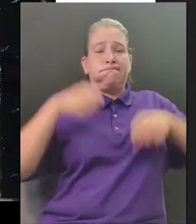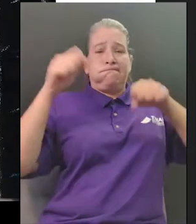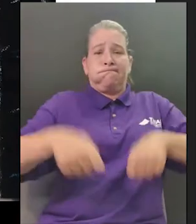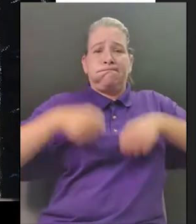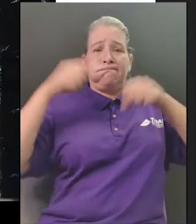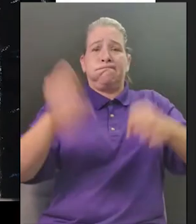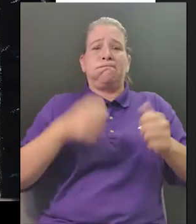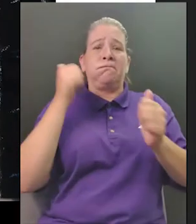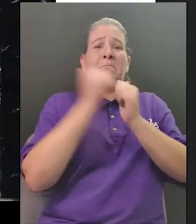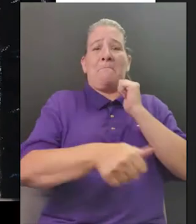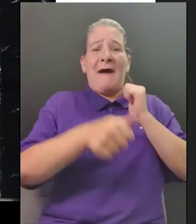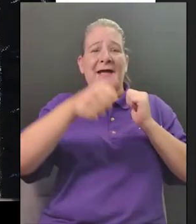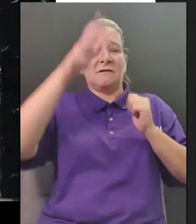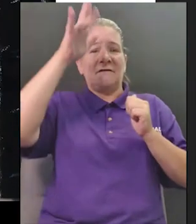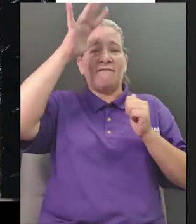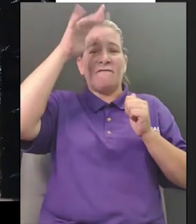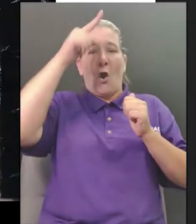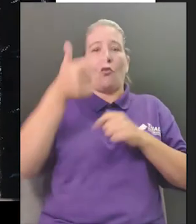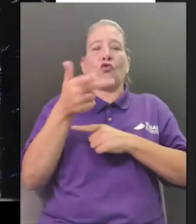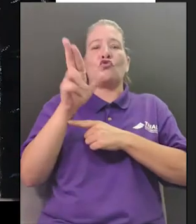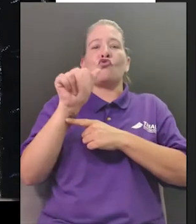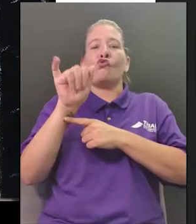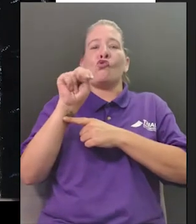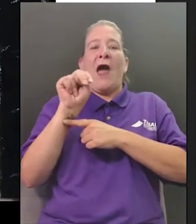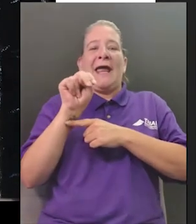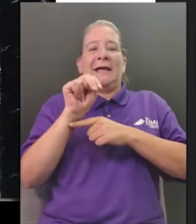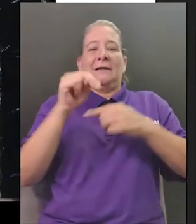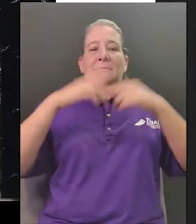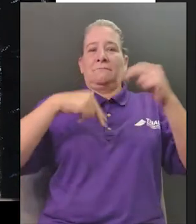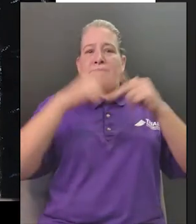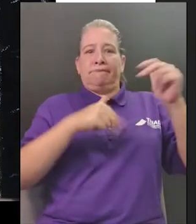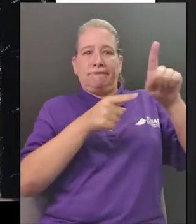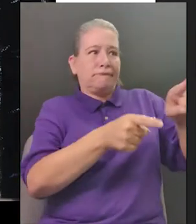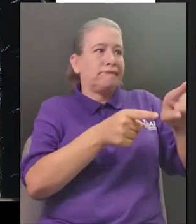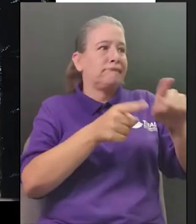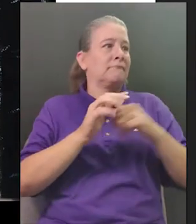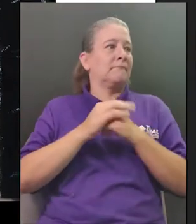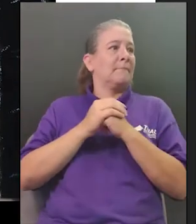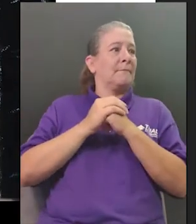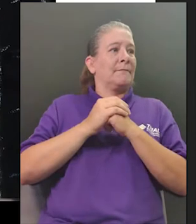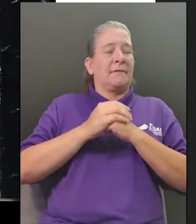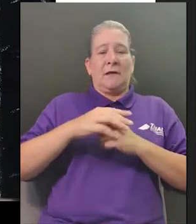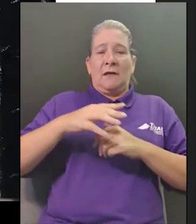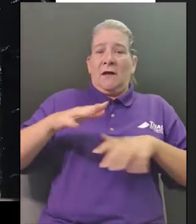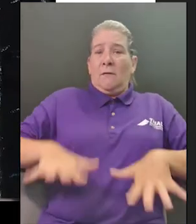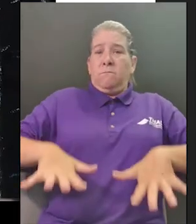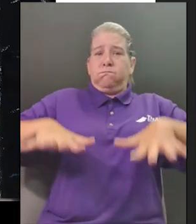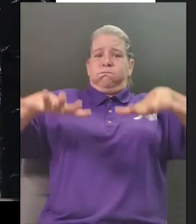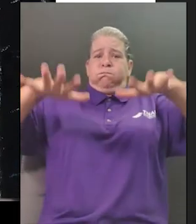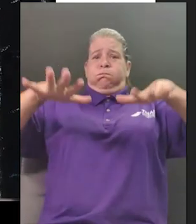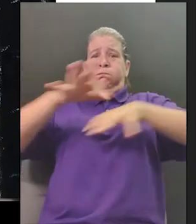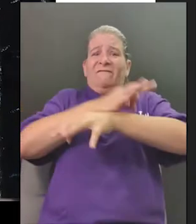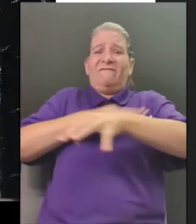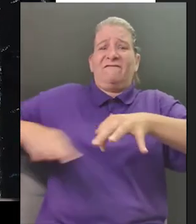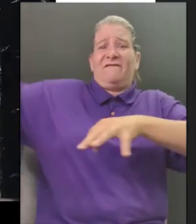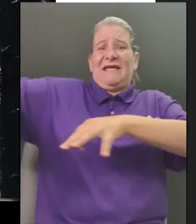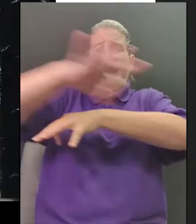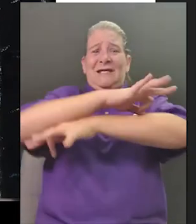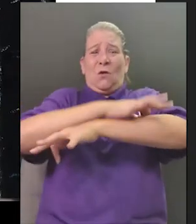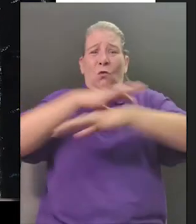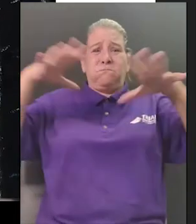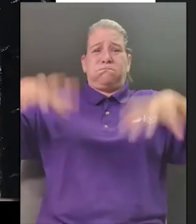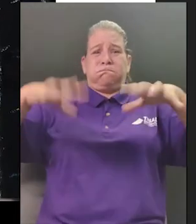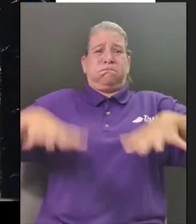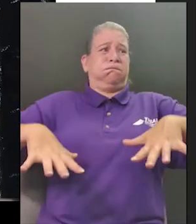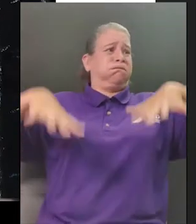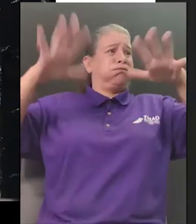sibyl slapped star's flank he took off at a gallop past father's gristmill he crossed the rain soaked